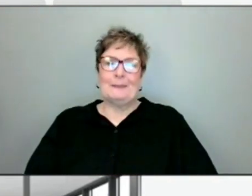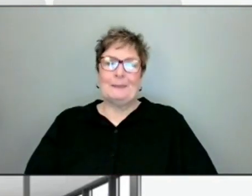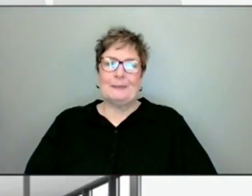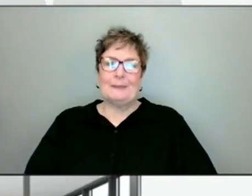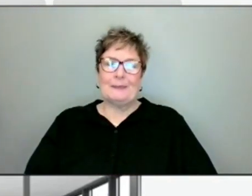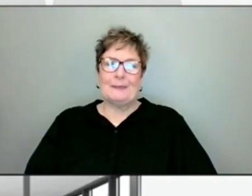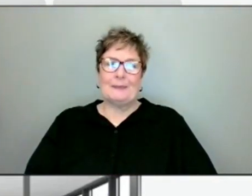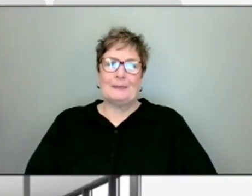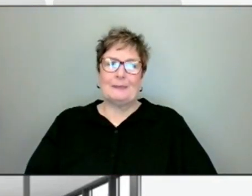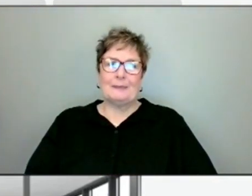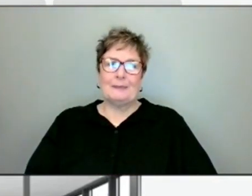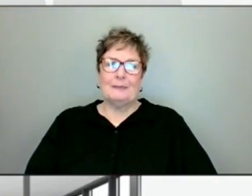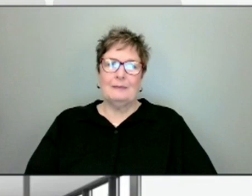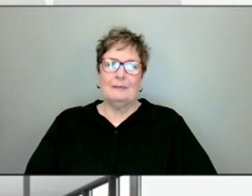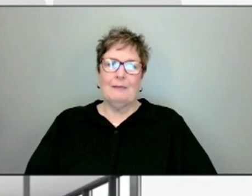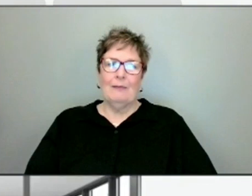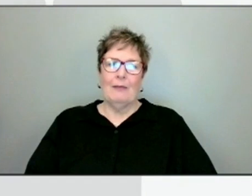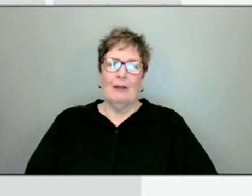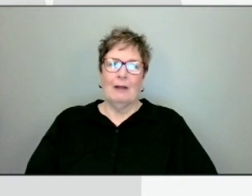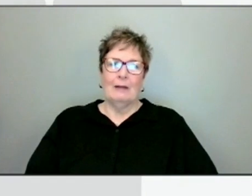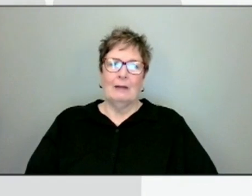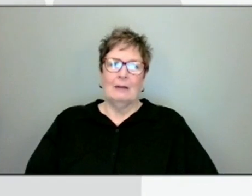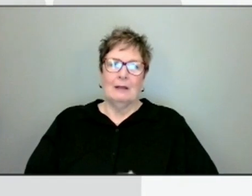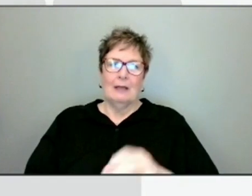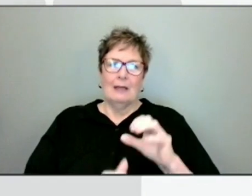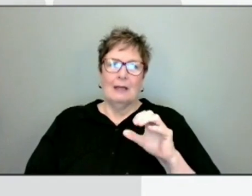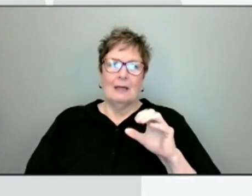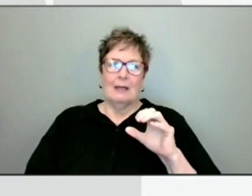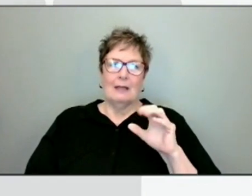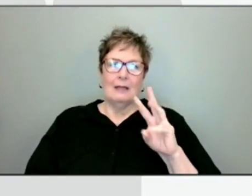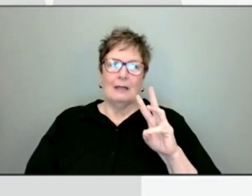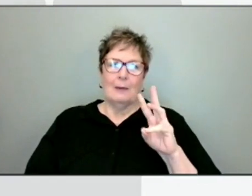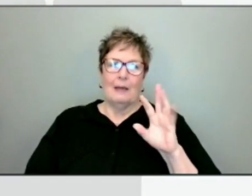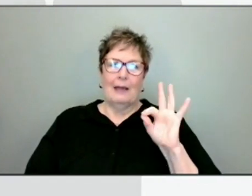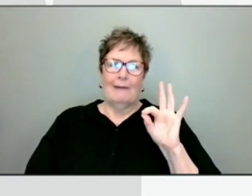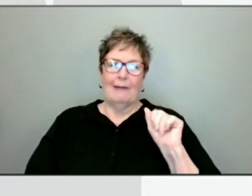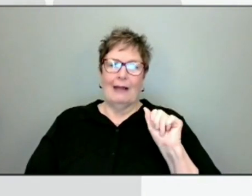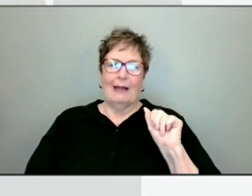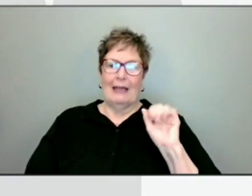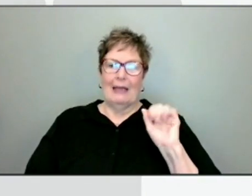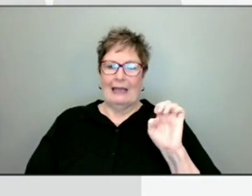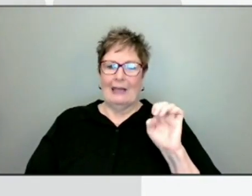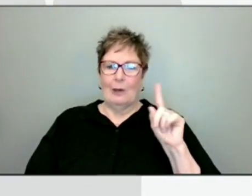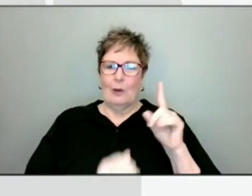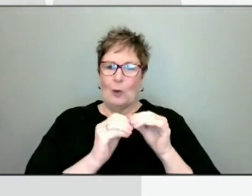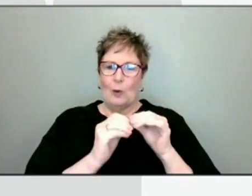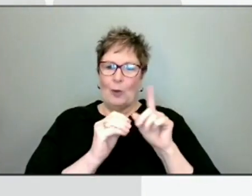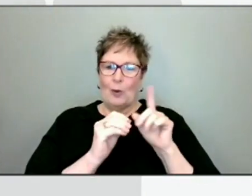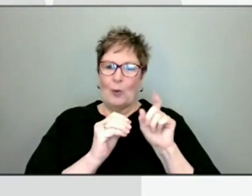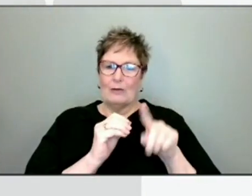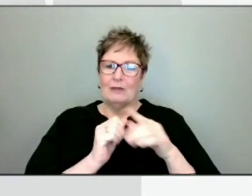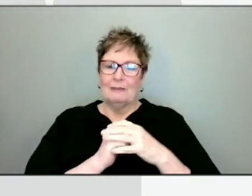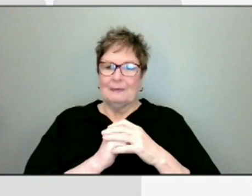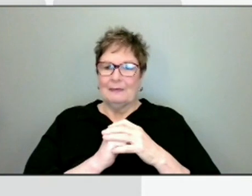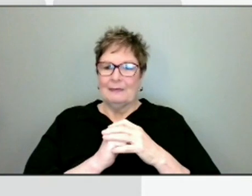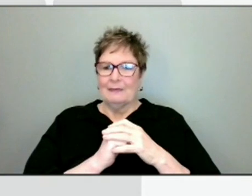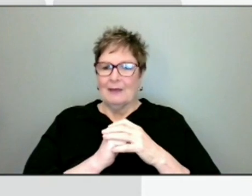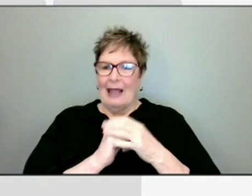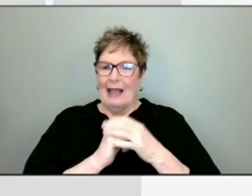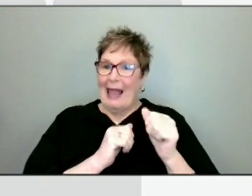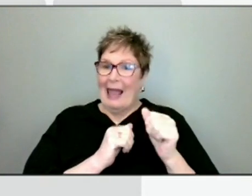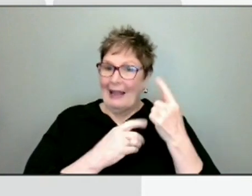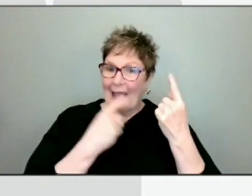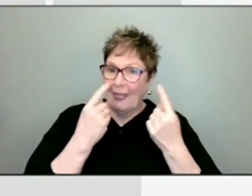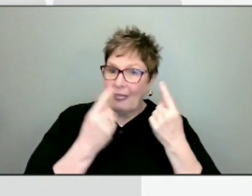We have a follow-up question from Claire Donnelly, WFAE. Hi, again. So any thoughts on